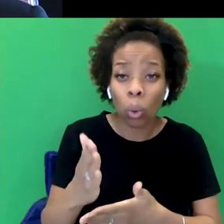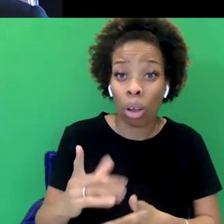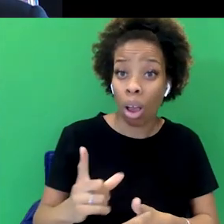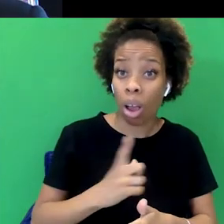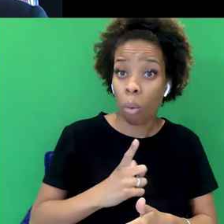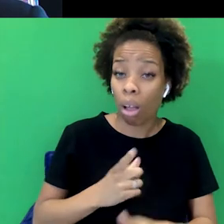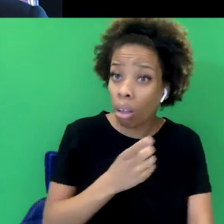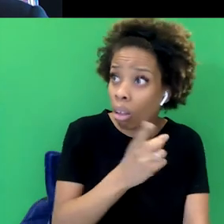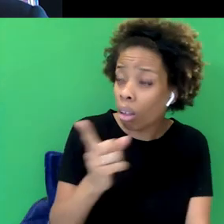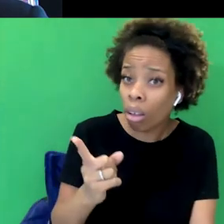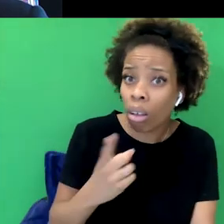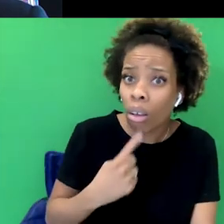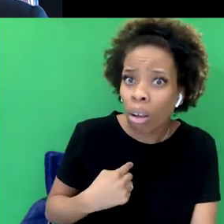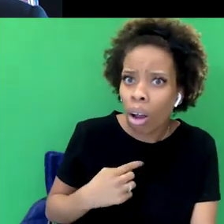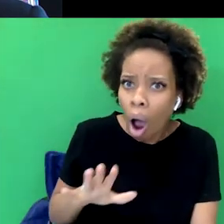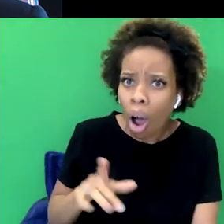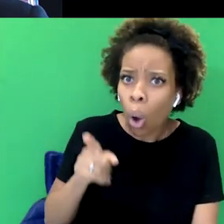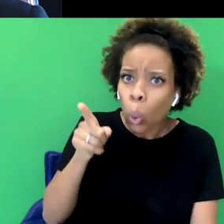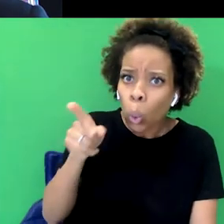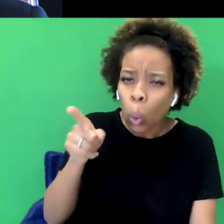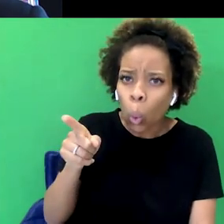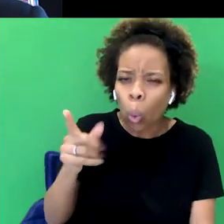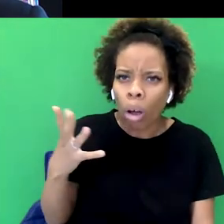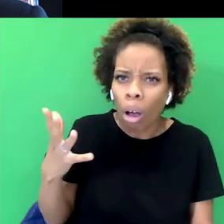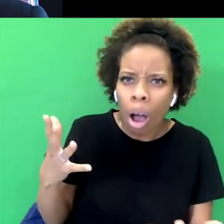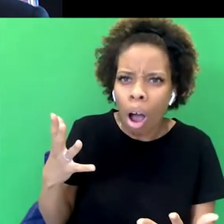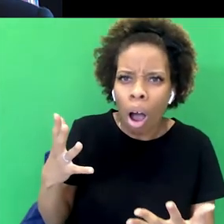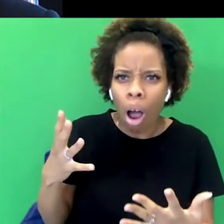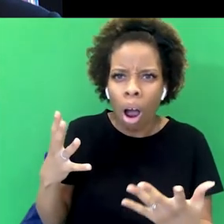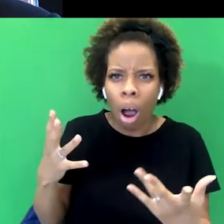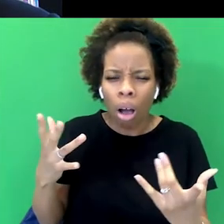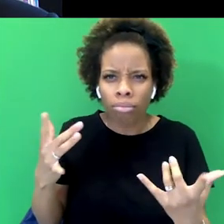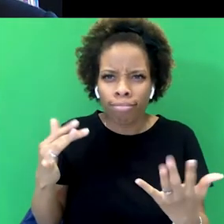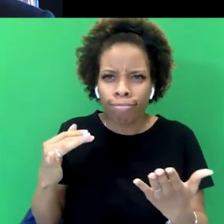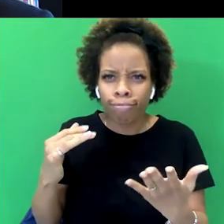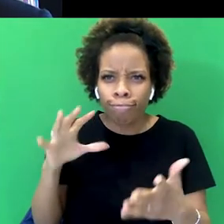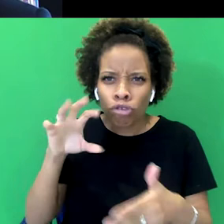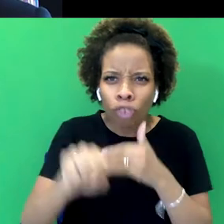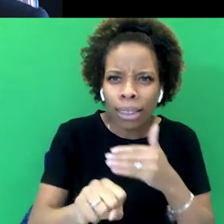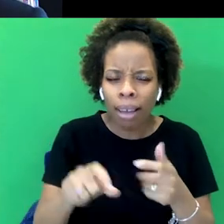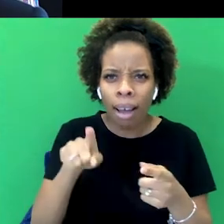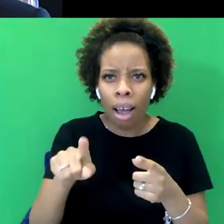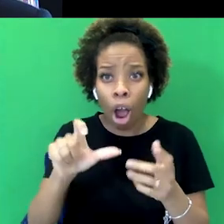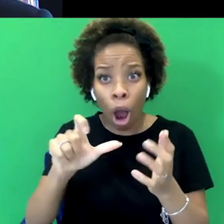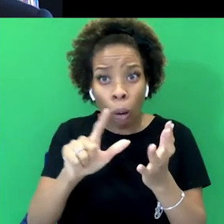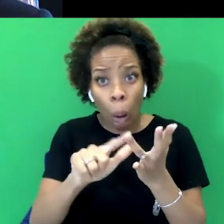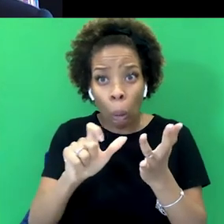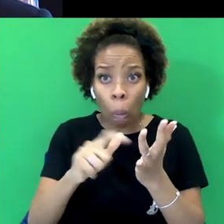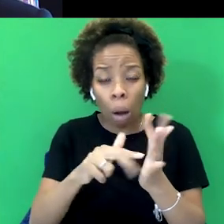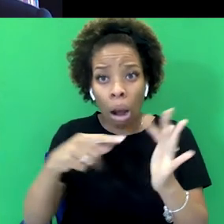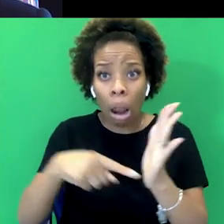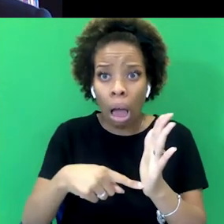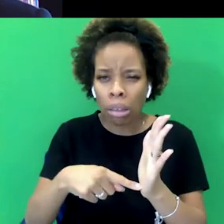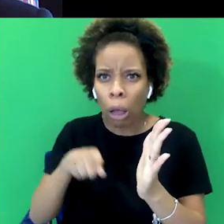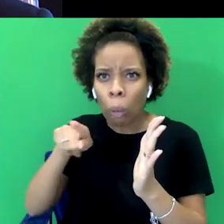you calling these people traitors? Are you calling them, you know, are you calling them coconuts? Are you calling them native informants? Sometimes there's this